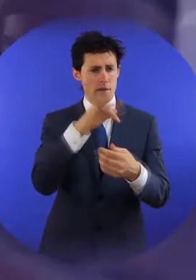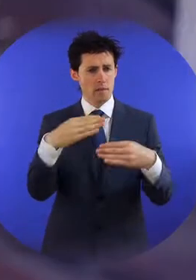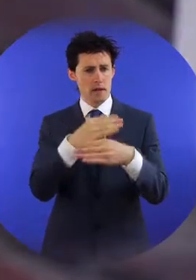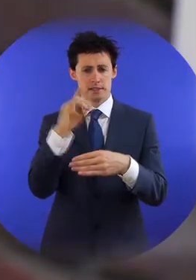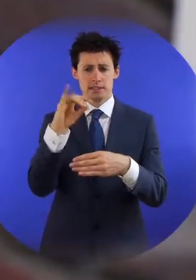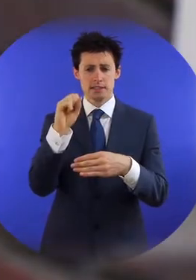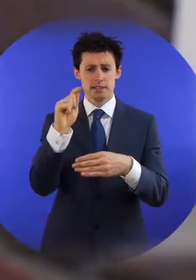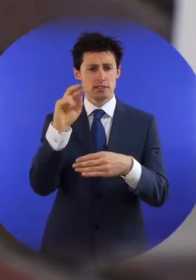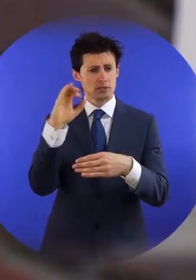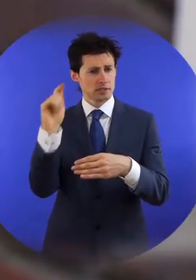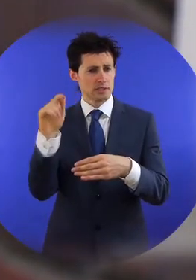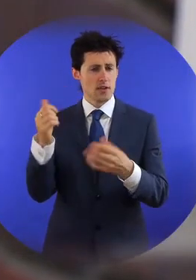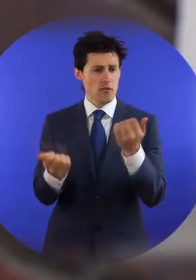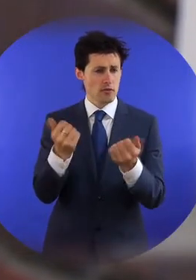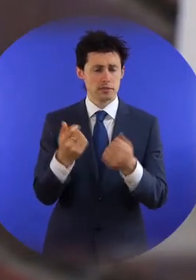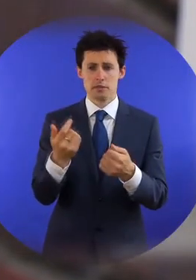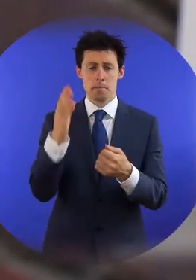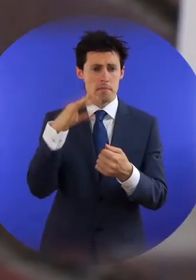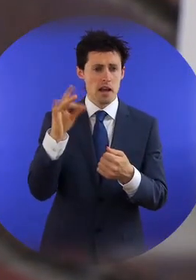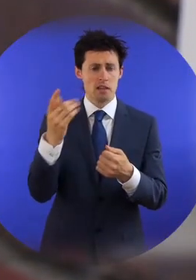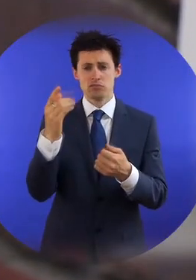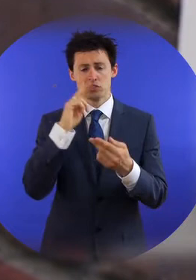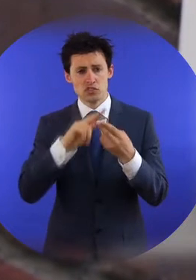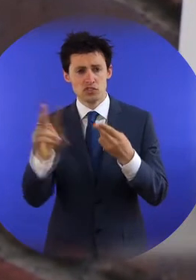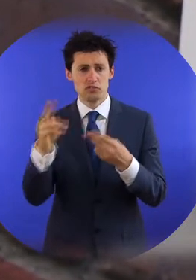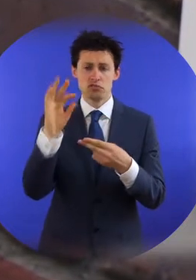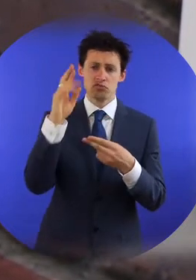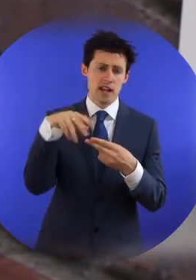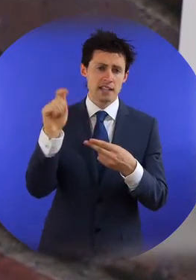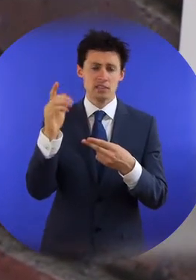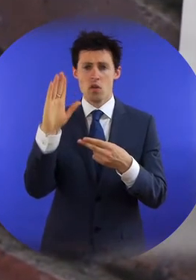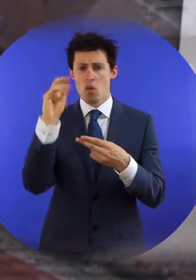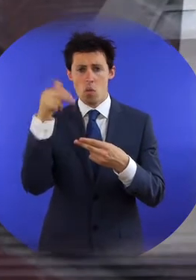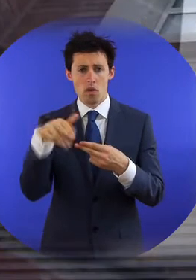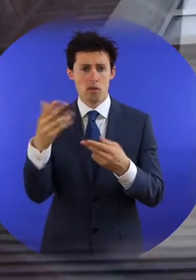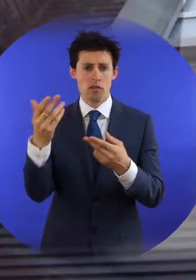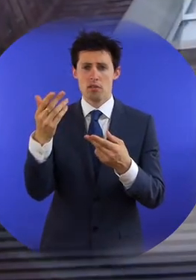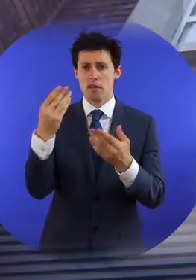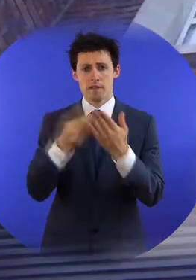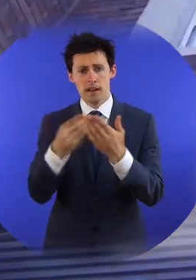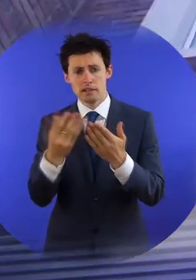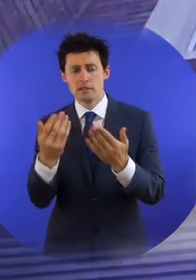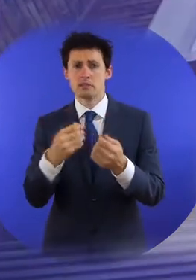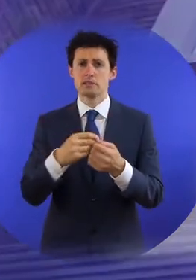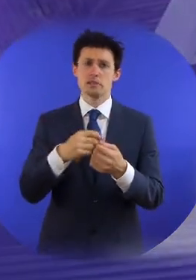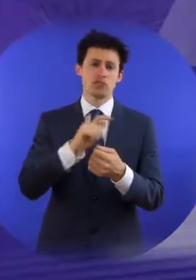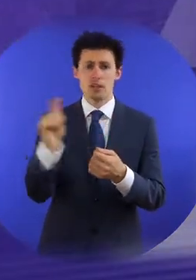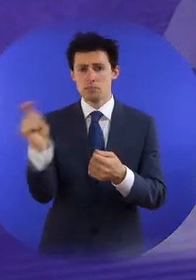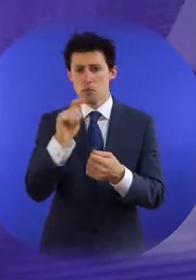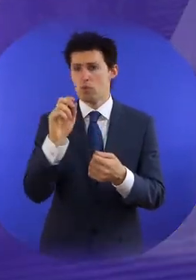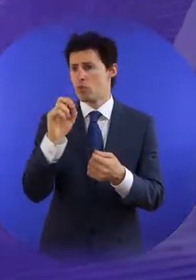The Equal Status Acts make it unlawful to discriminate when providing goods and services that are generally available to the public.